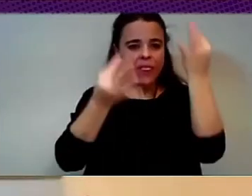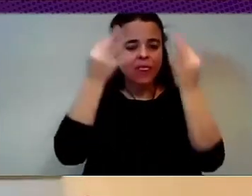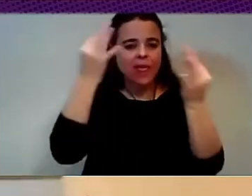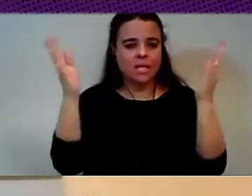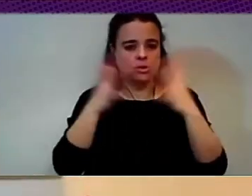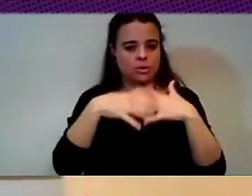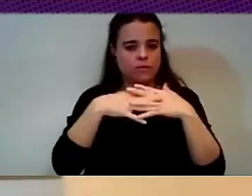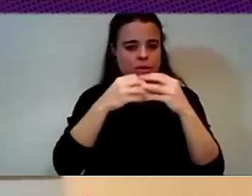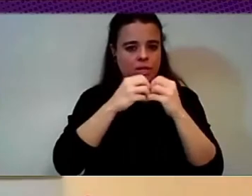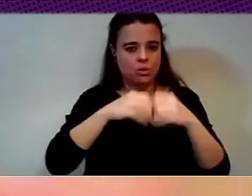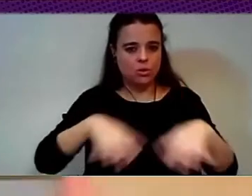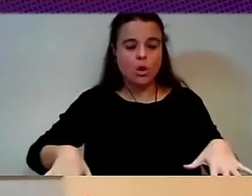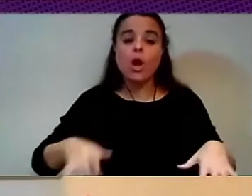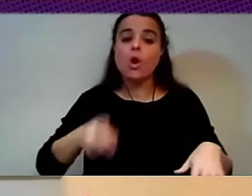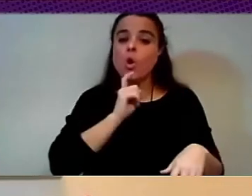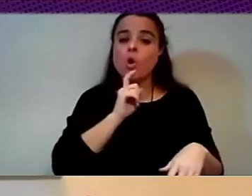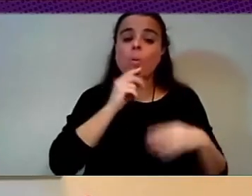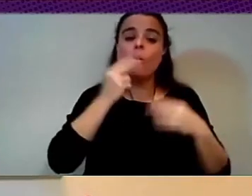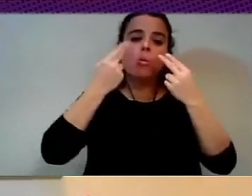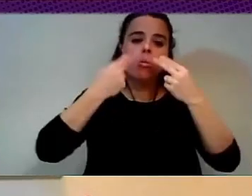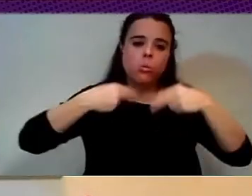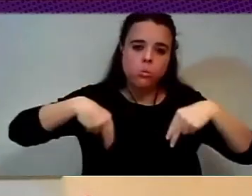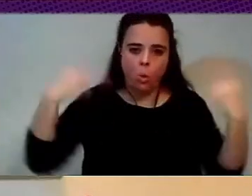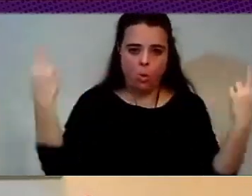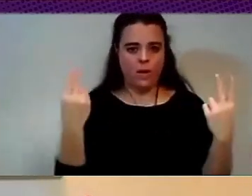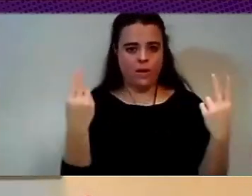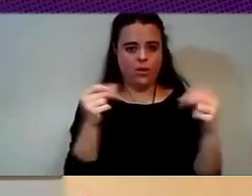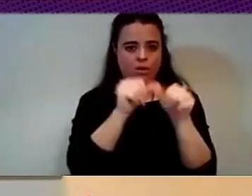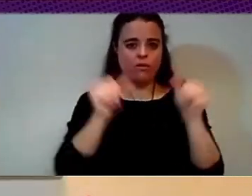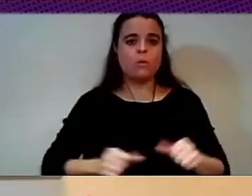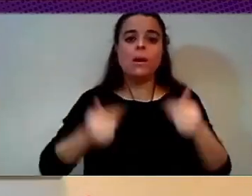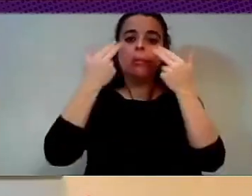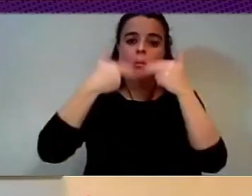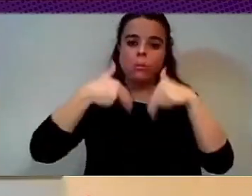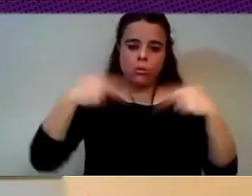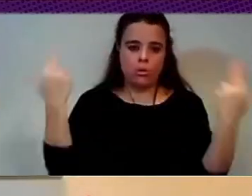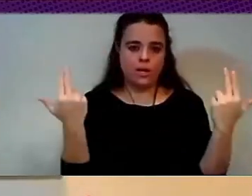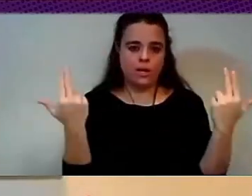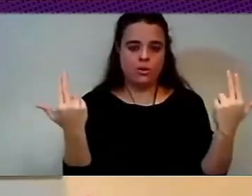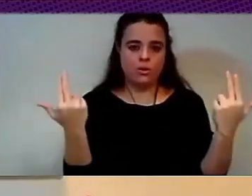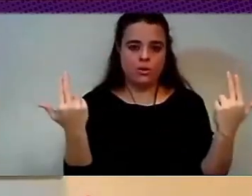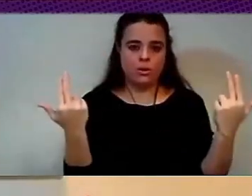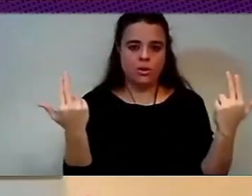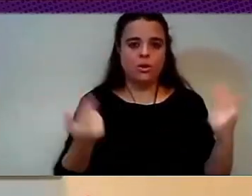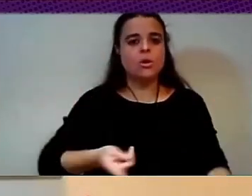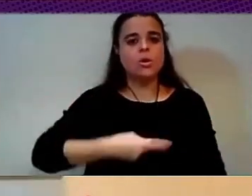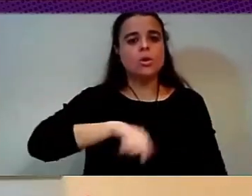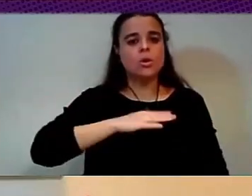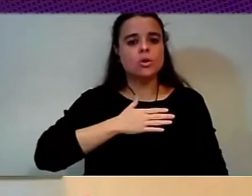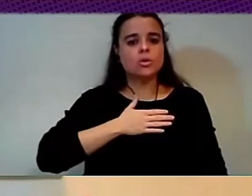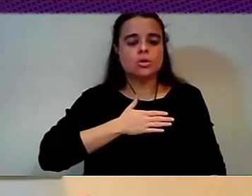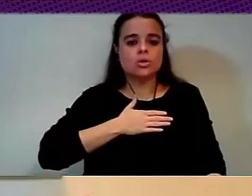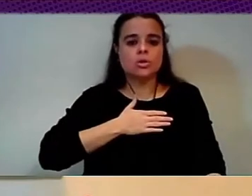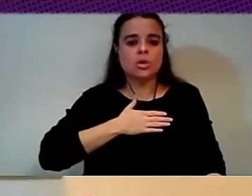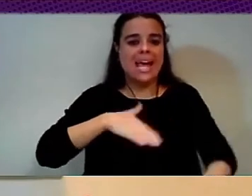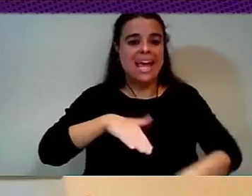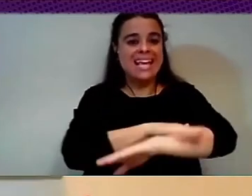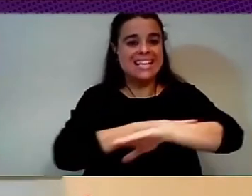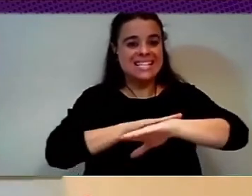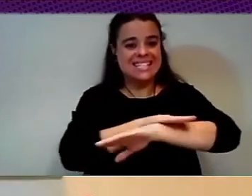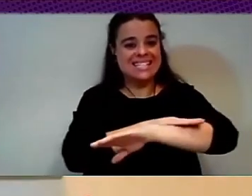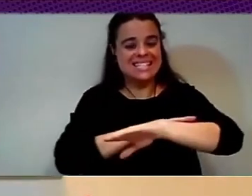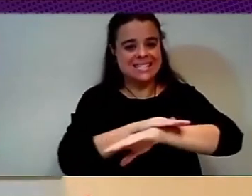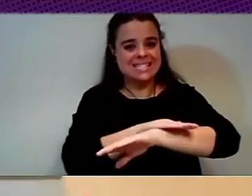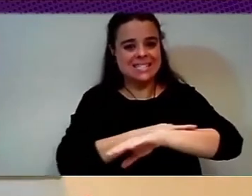invest, but also really own it because this is a strategic asset. This is also about national security.